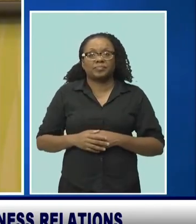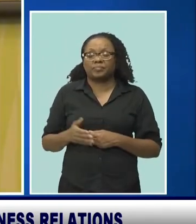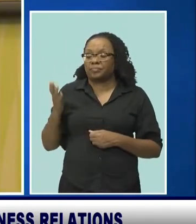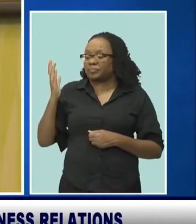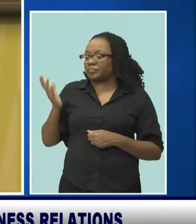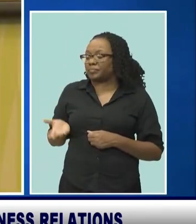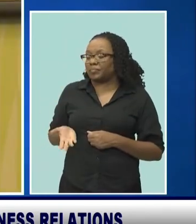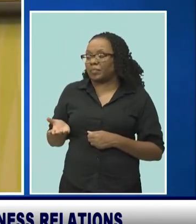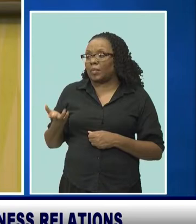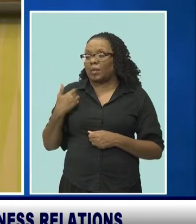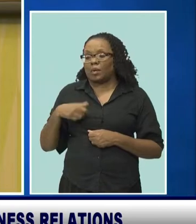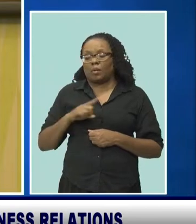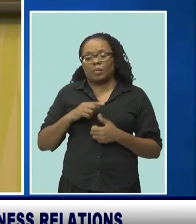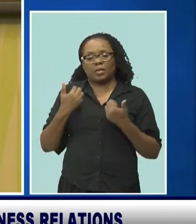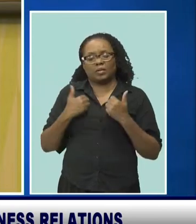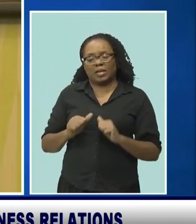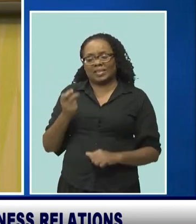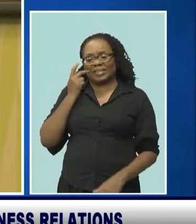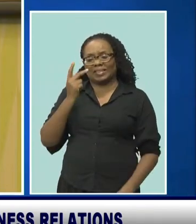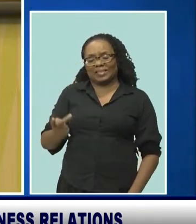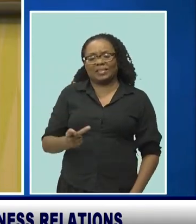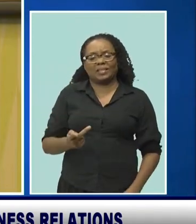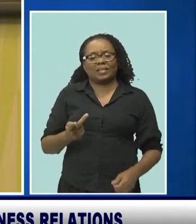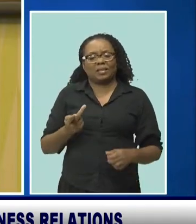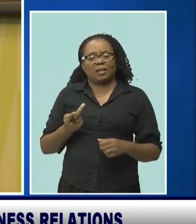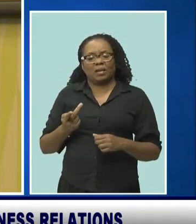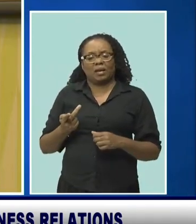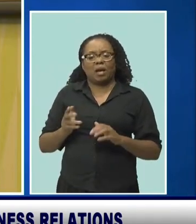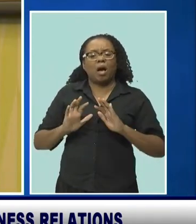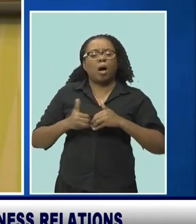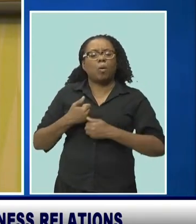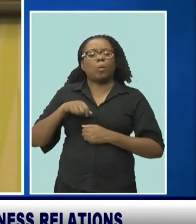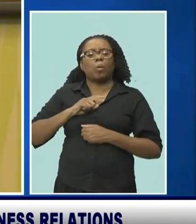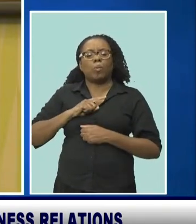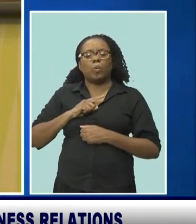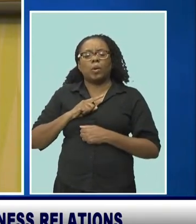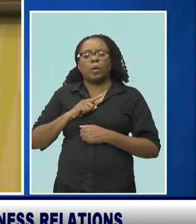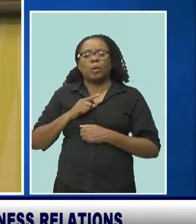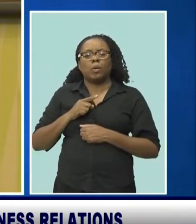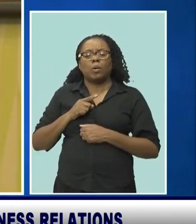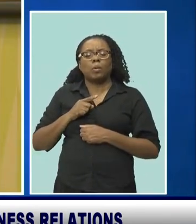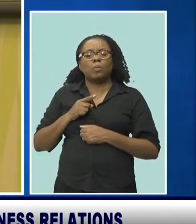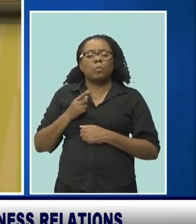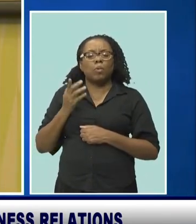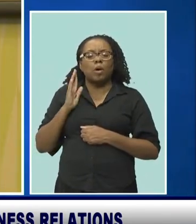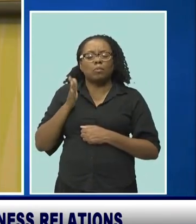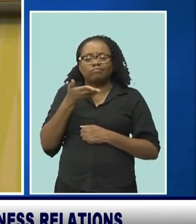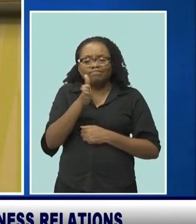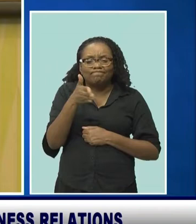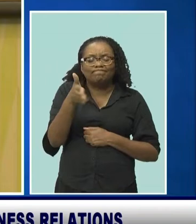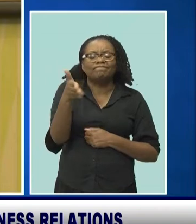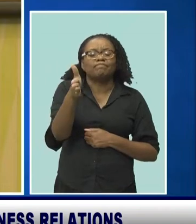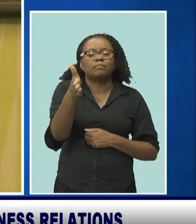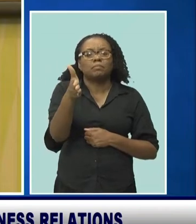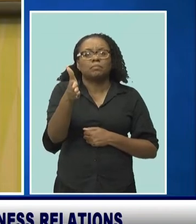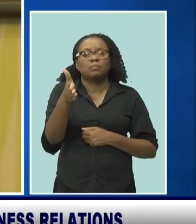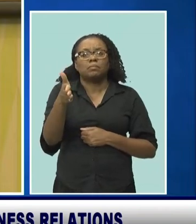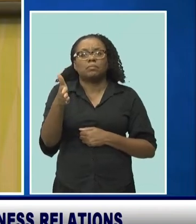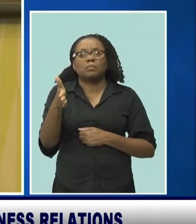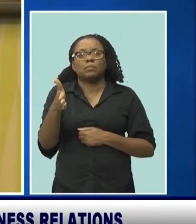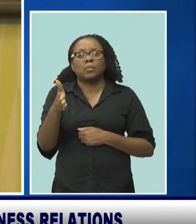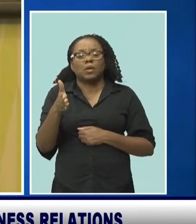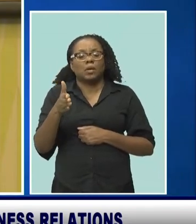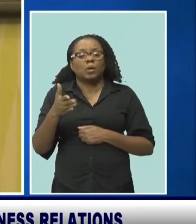as we map out our way forward, one of the areas that we must now embrace is onshore and offshore